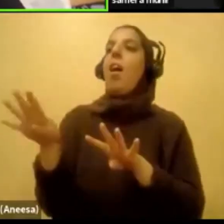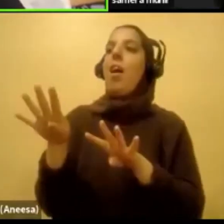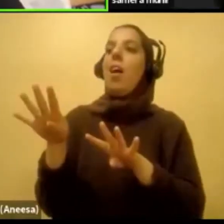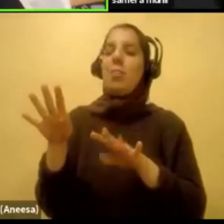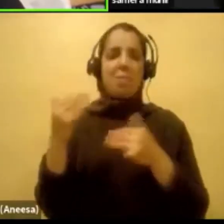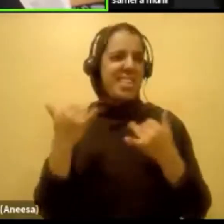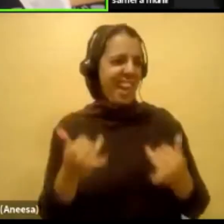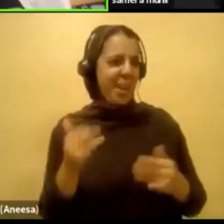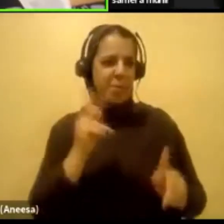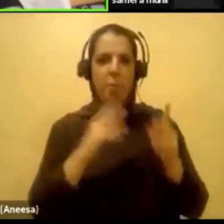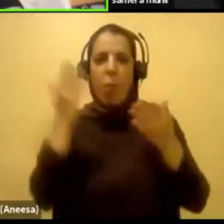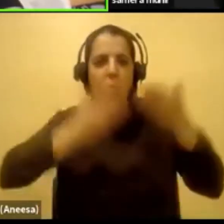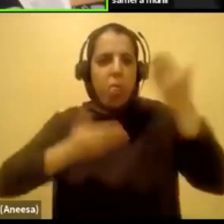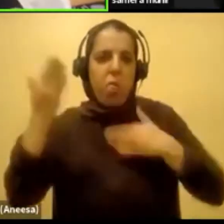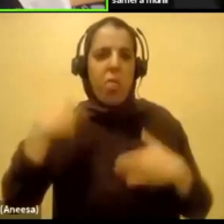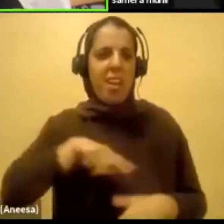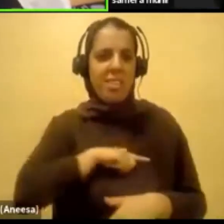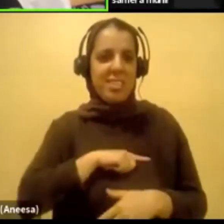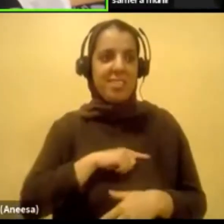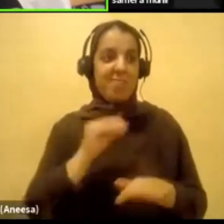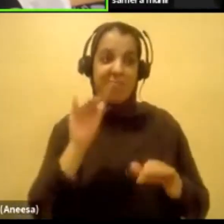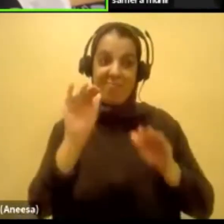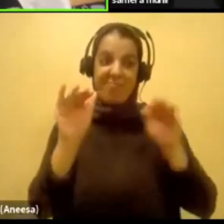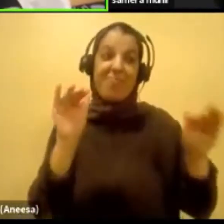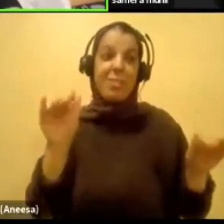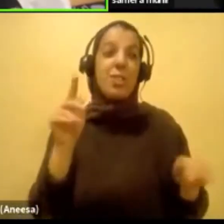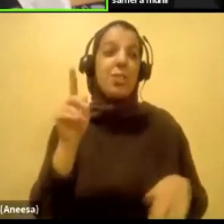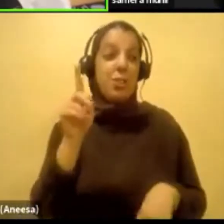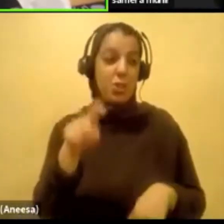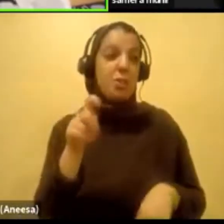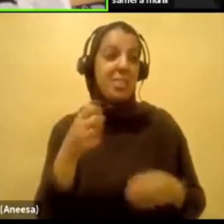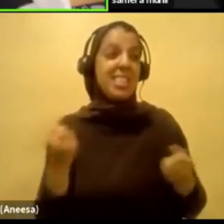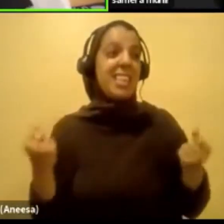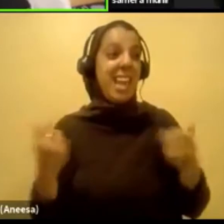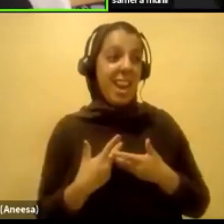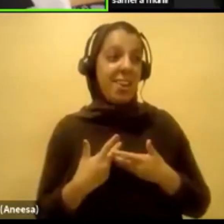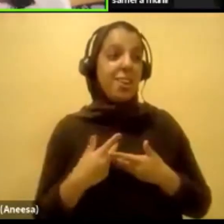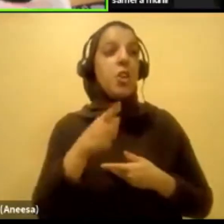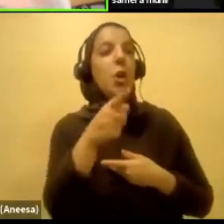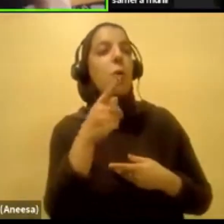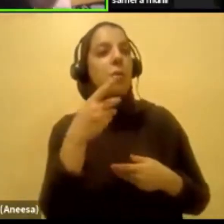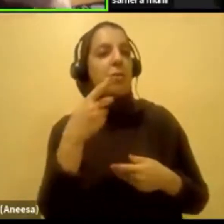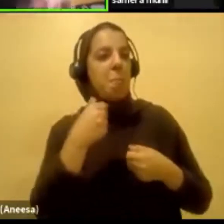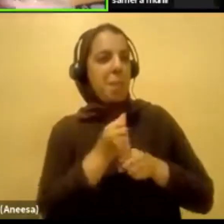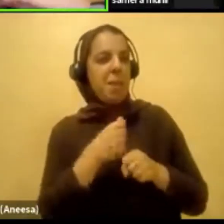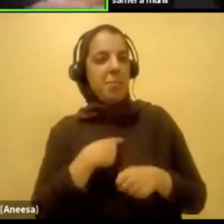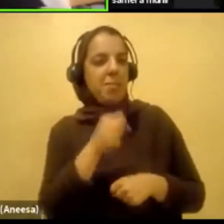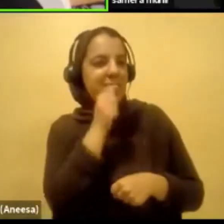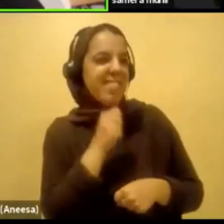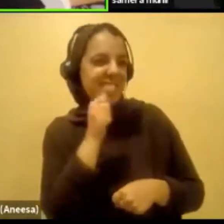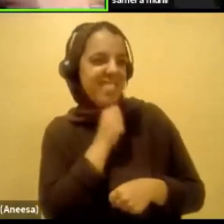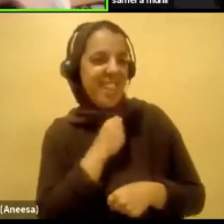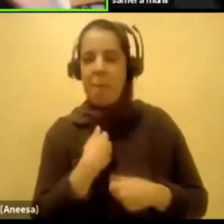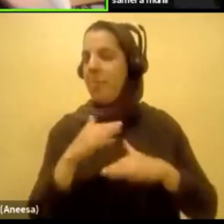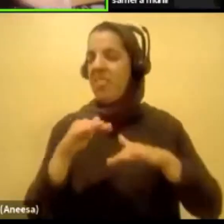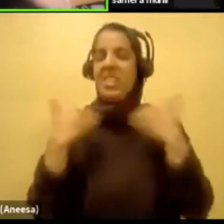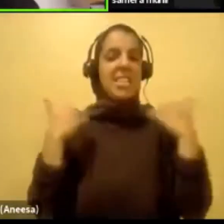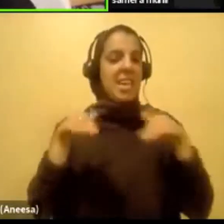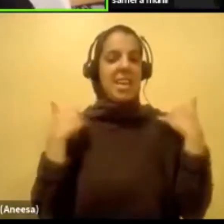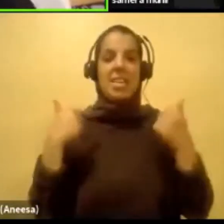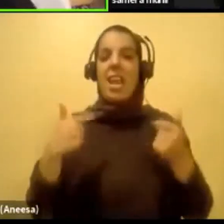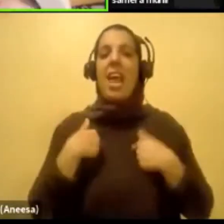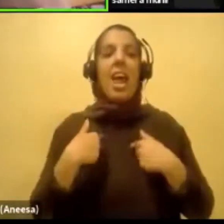You should be very, you should be very scared. Because you put us through enough. And that's it. Like, I don't know about anyone else. I'm not speaking about anyone else for myself.